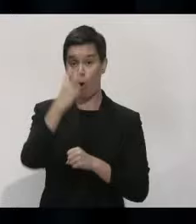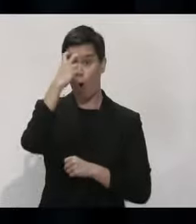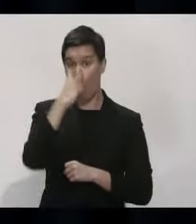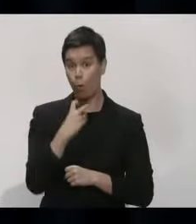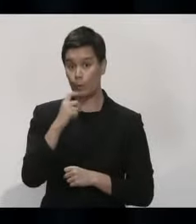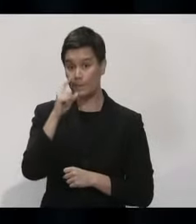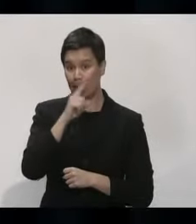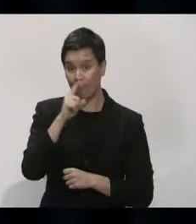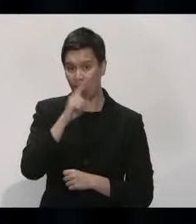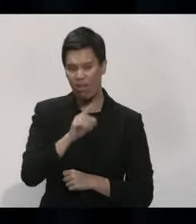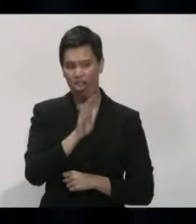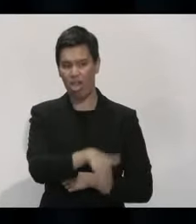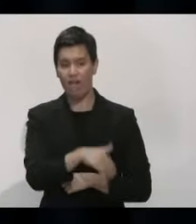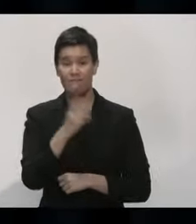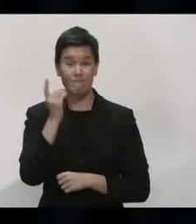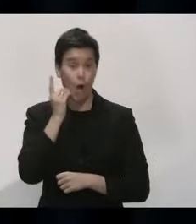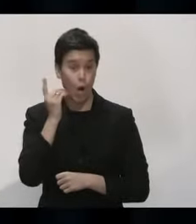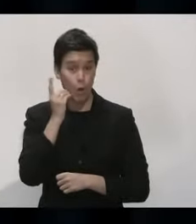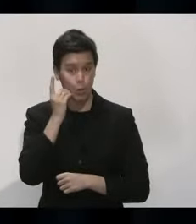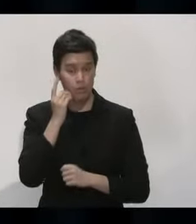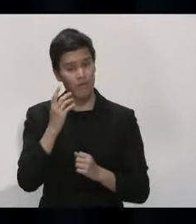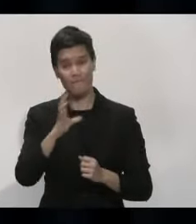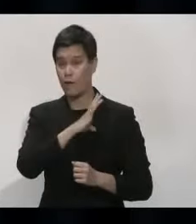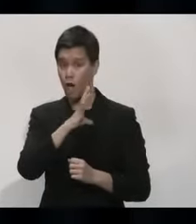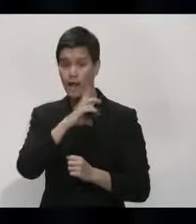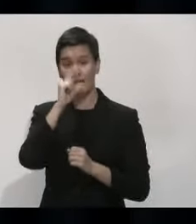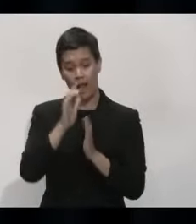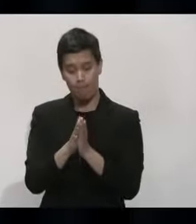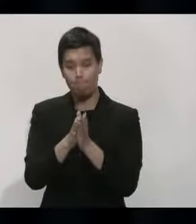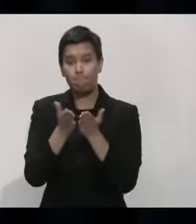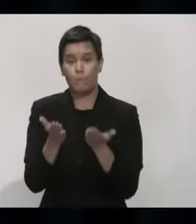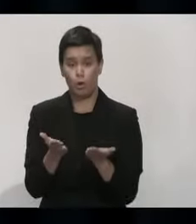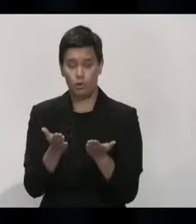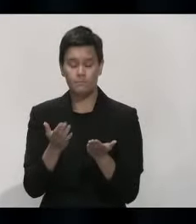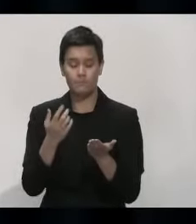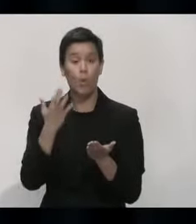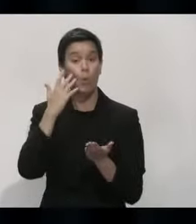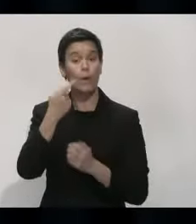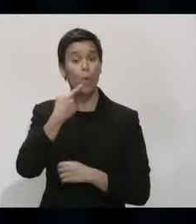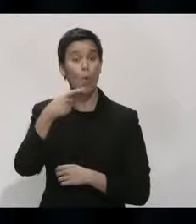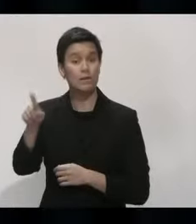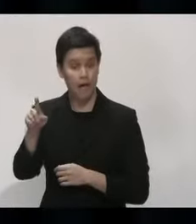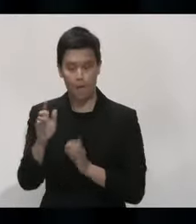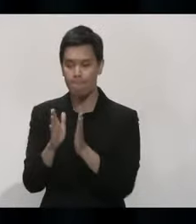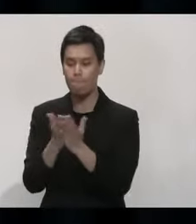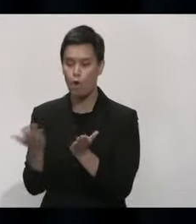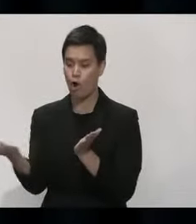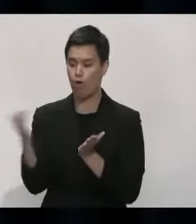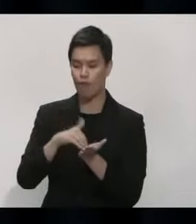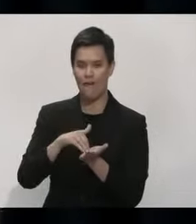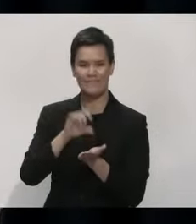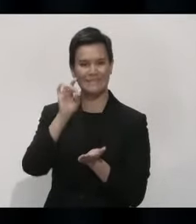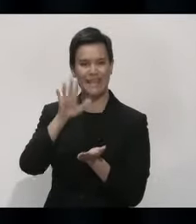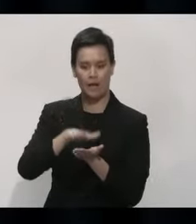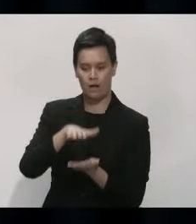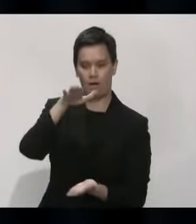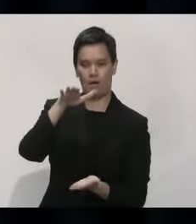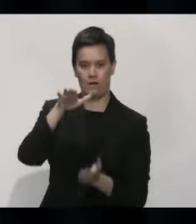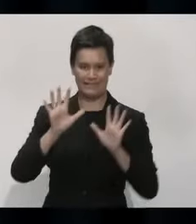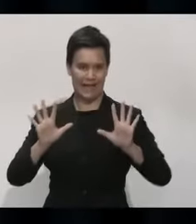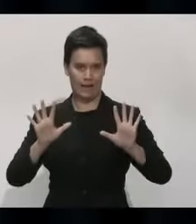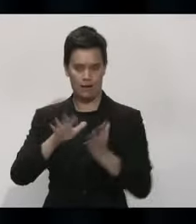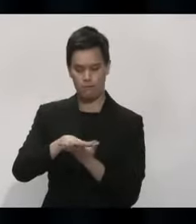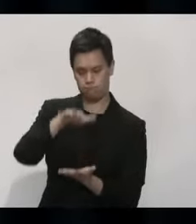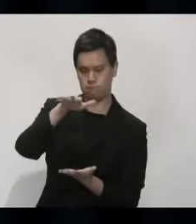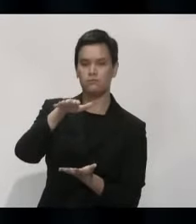So these booklets will be available. They'll be distributed in packs of 10. We're asking organisations working in the community to